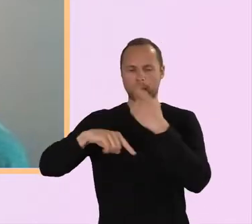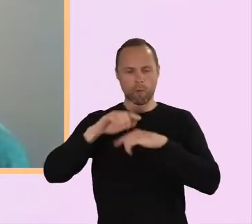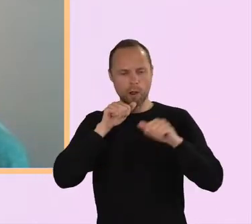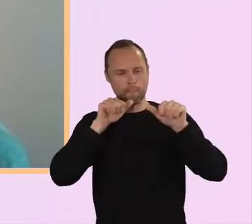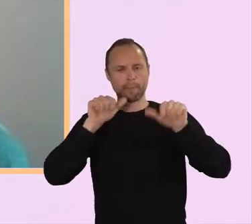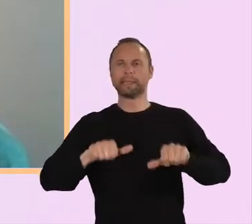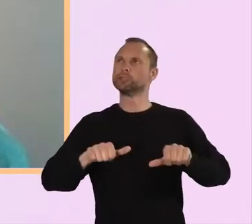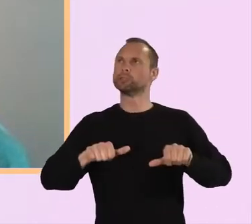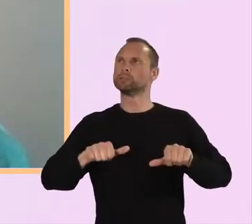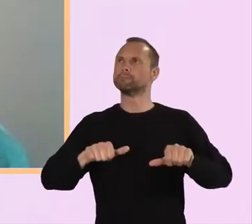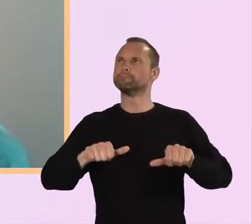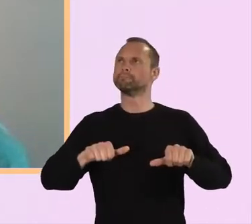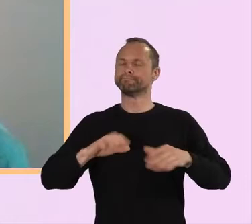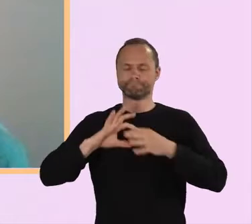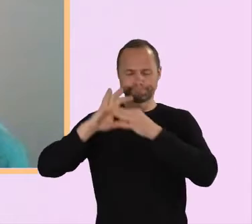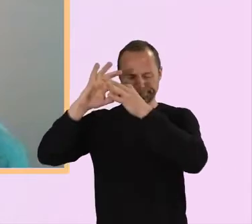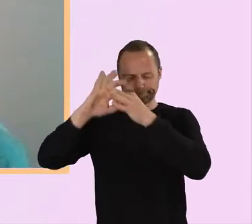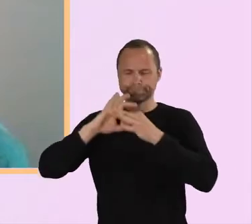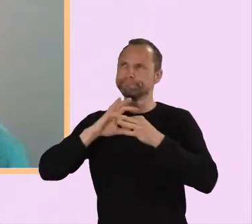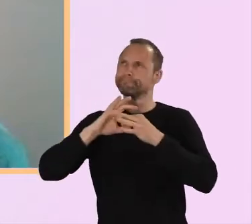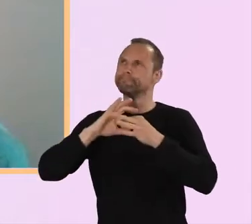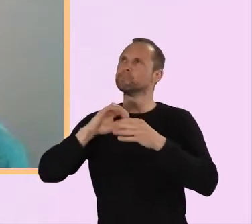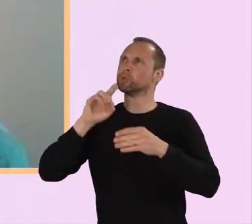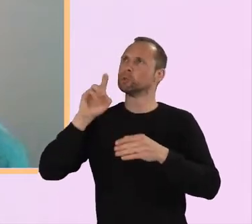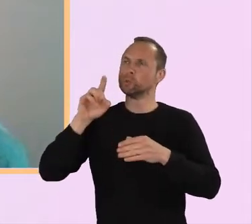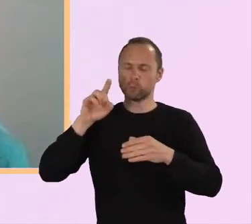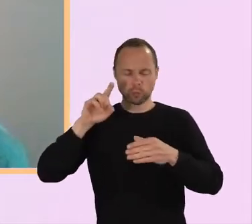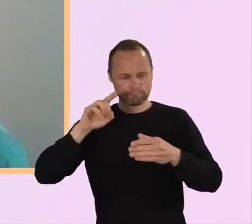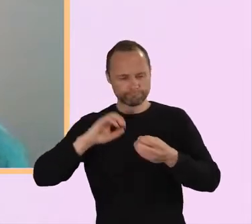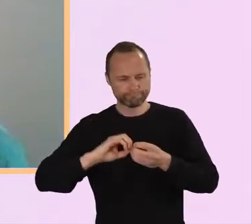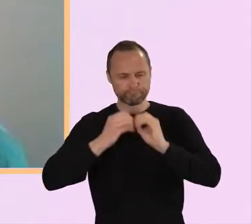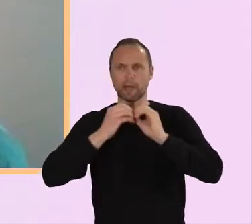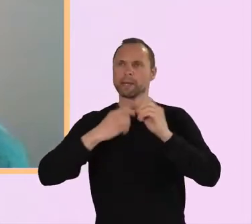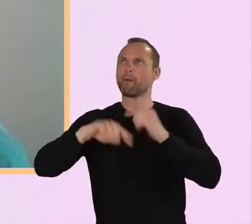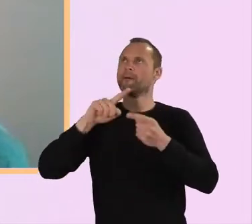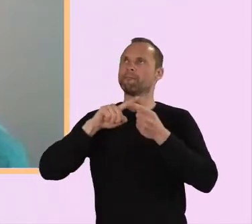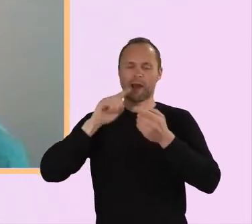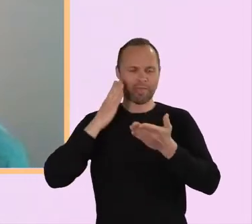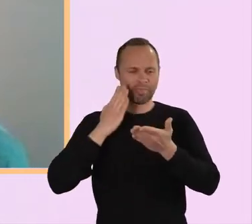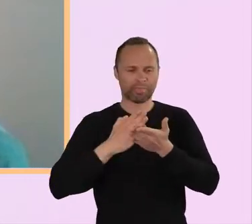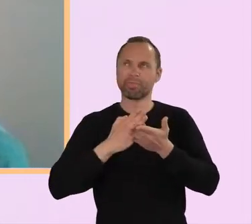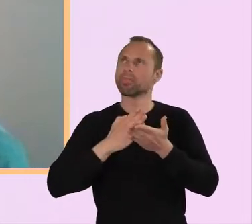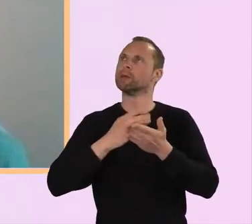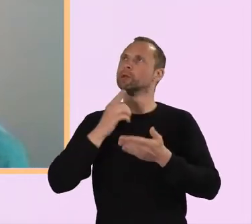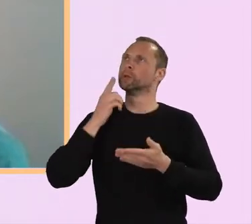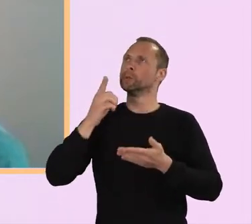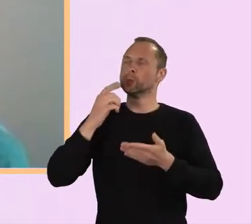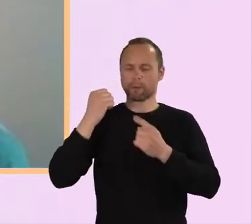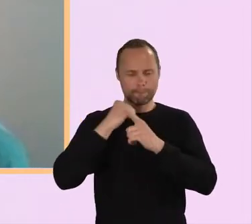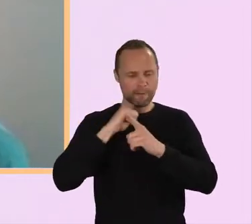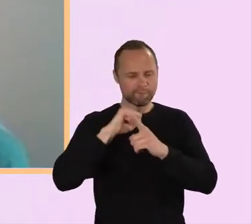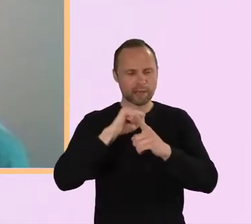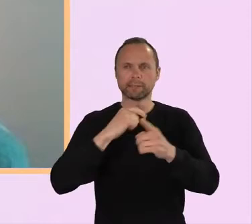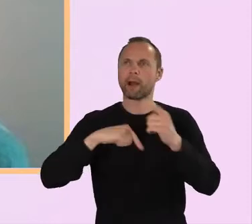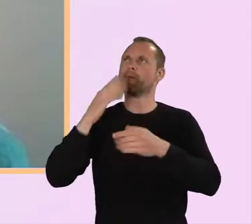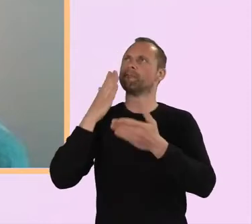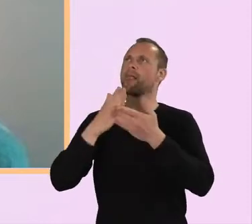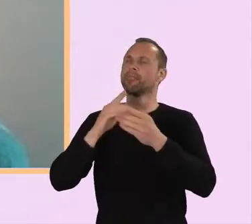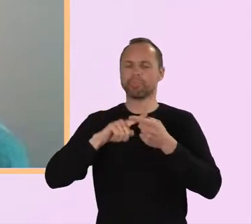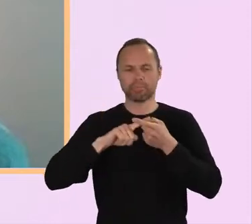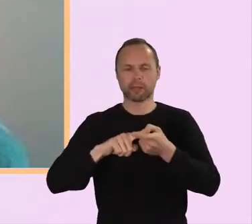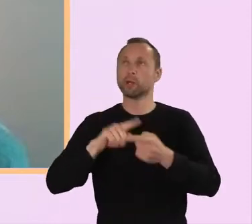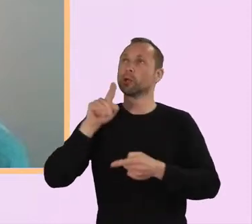the author and perfecter of our faith, God who lived and died